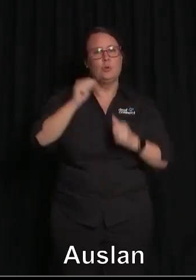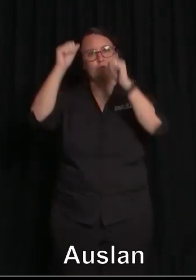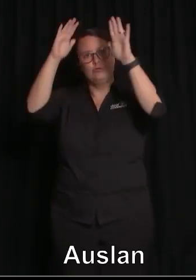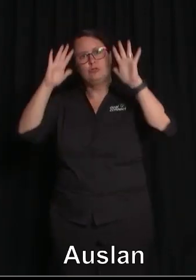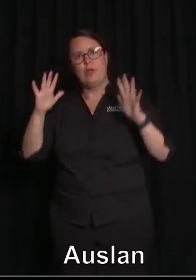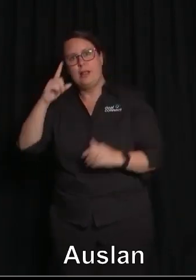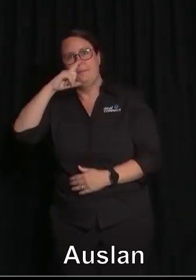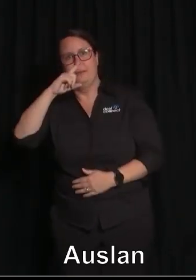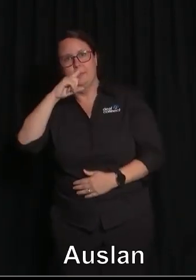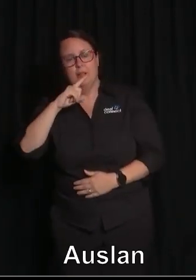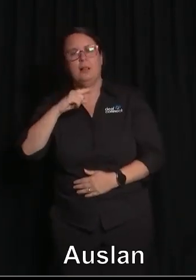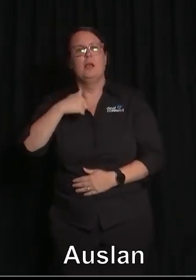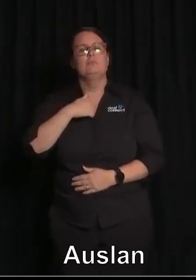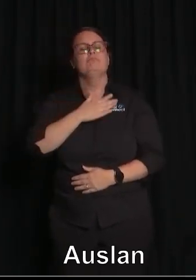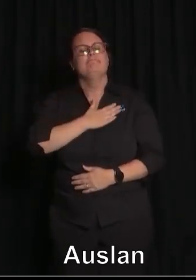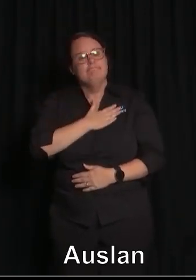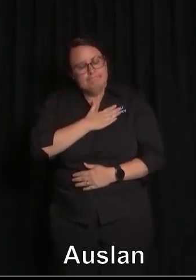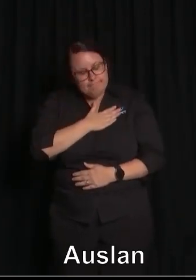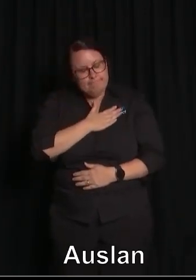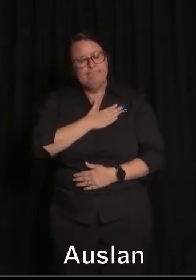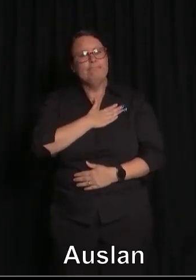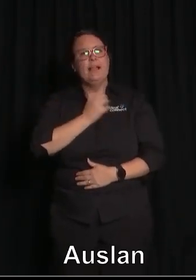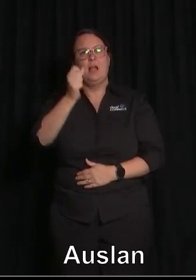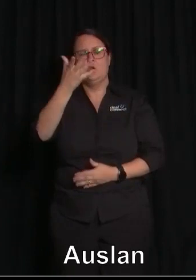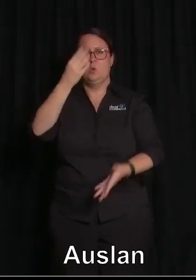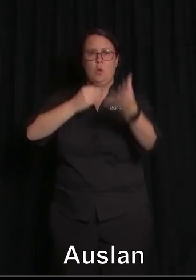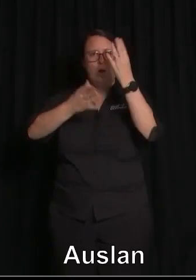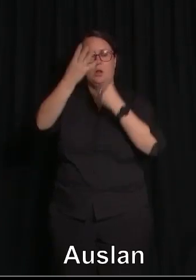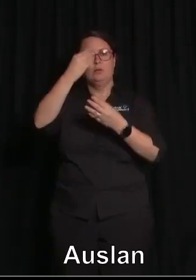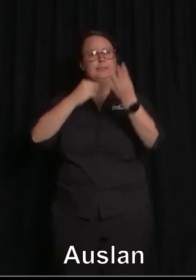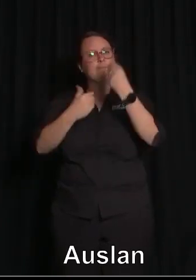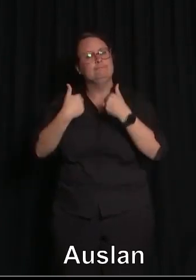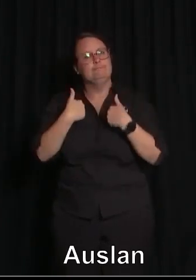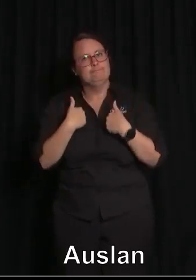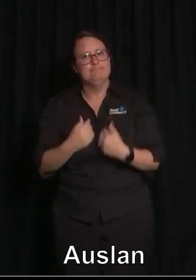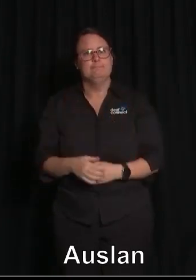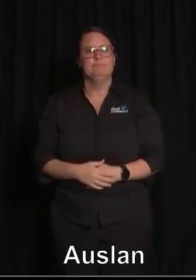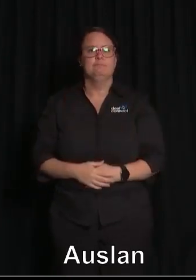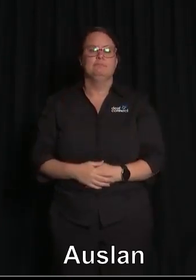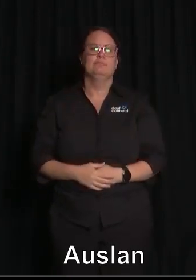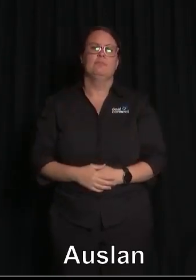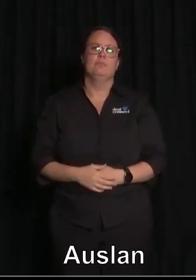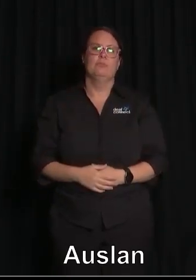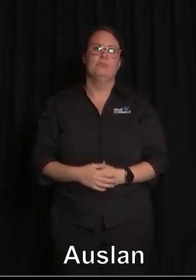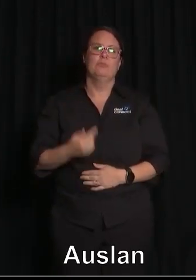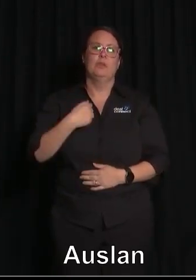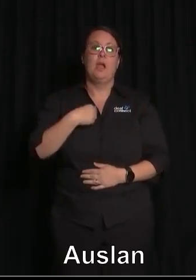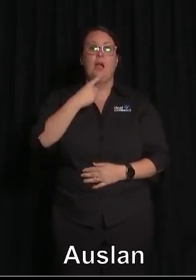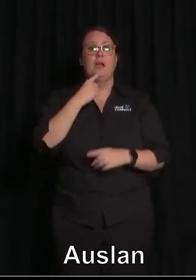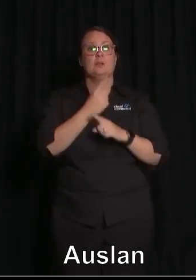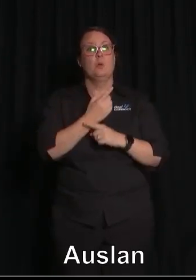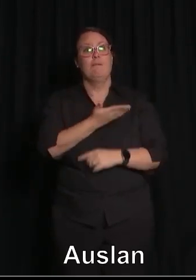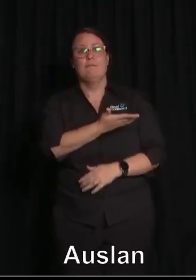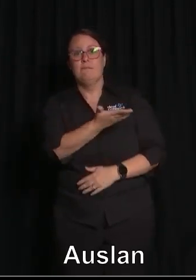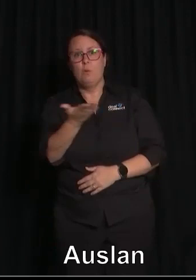humbled to learn from members of the oldest continuous culture on Earth. I know I speak for everyone here when I say that we are